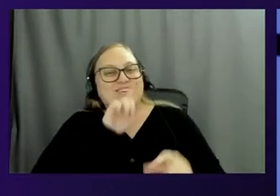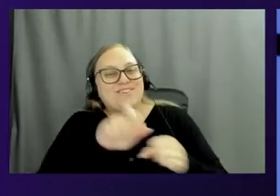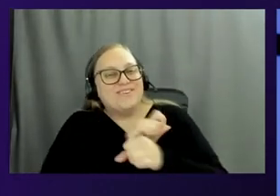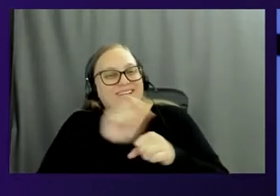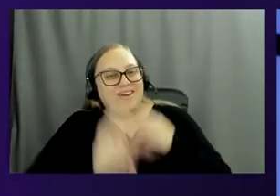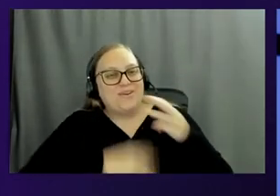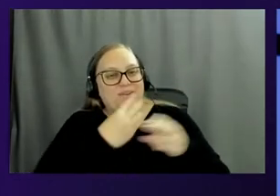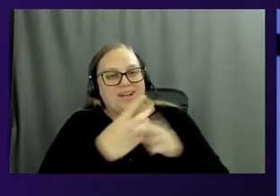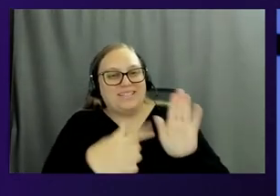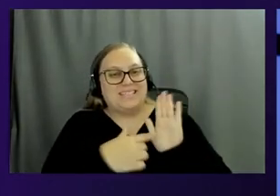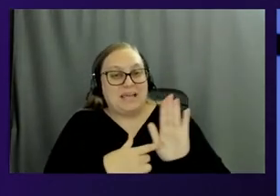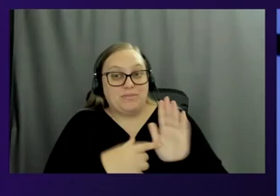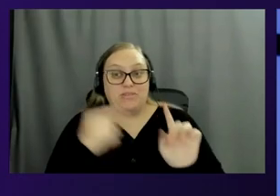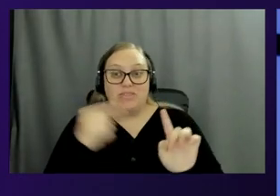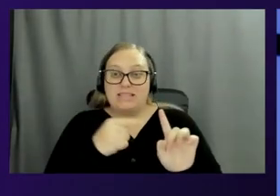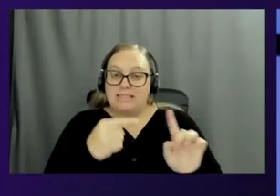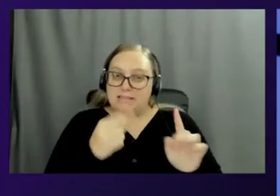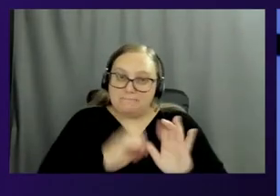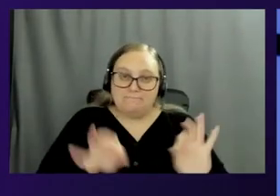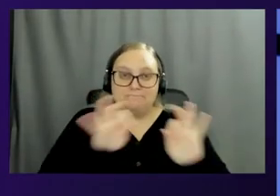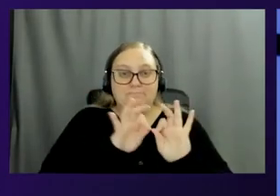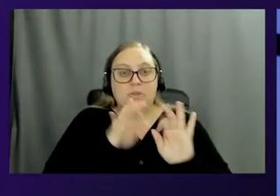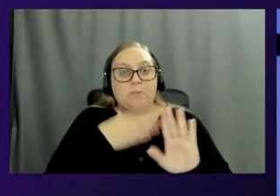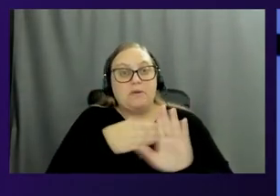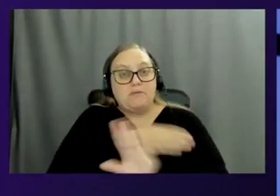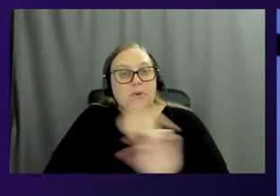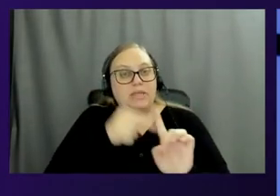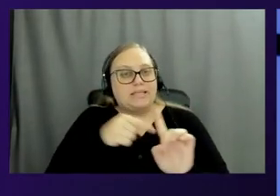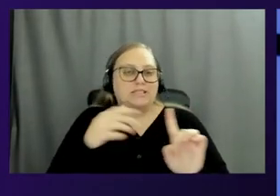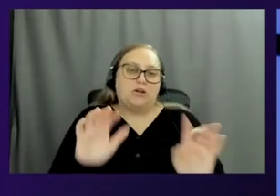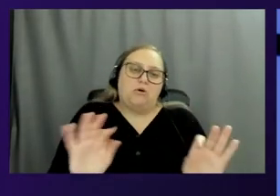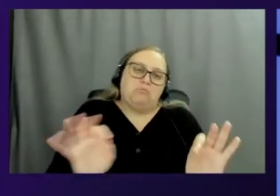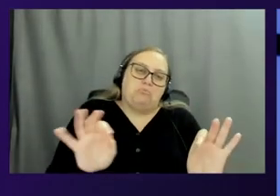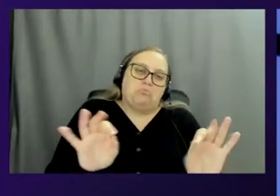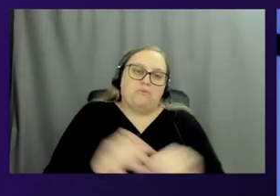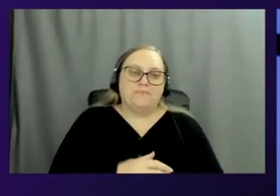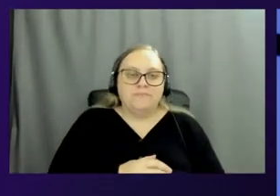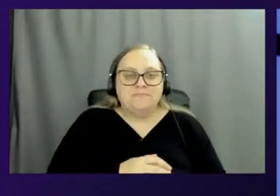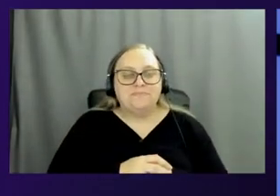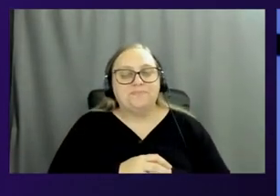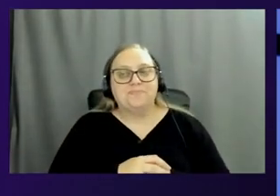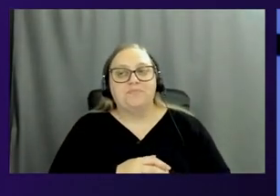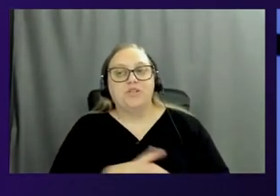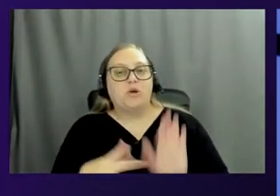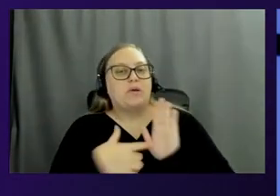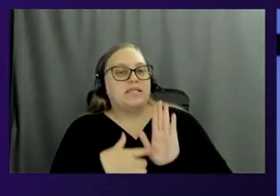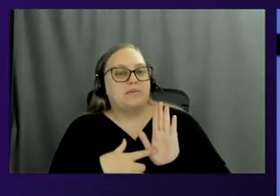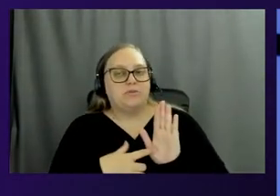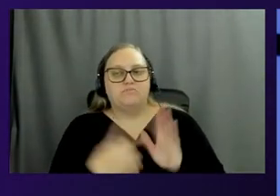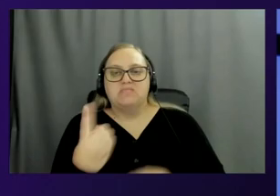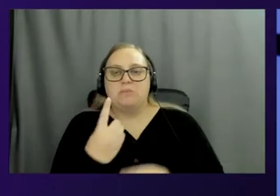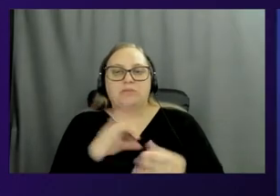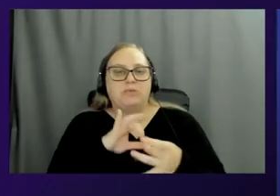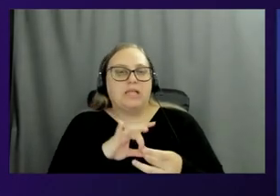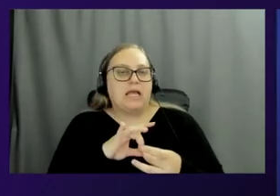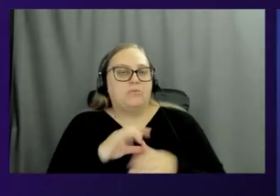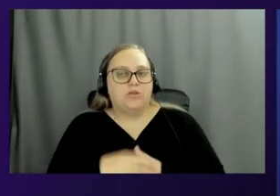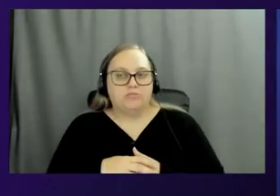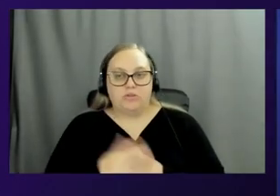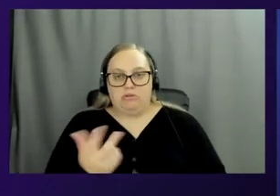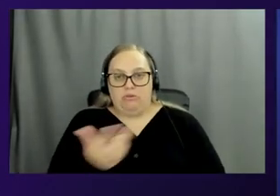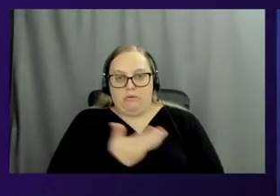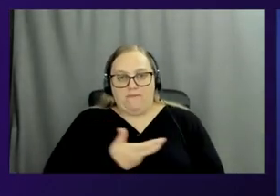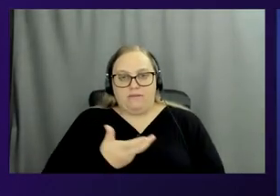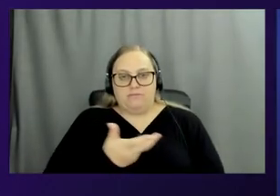rubber hits the road, right? Prior to this, it's all theoretical, whatever we talked about. So let's take an example, you know, say something relatable. Let's take the three of us here, right? Sure.